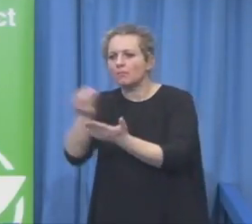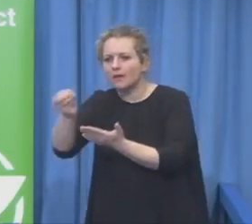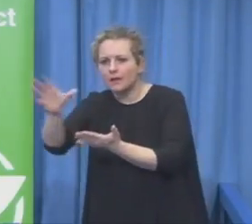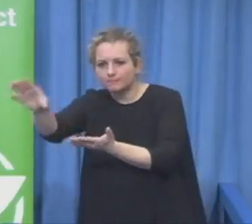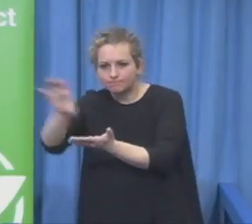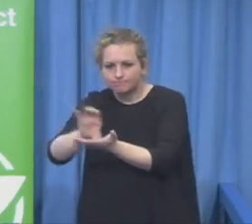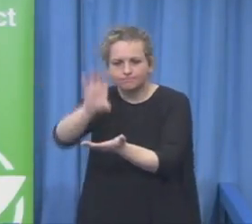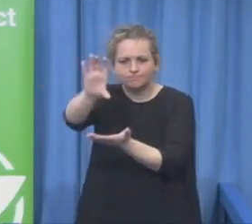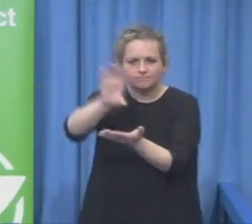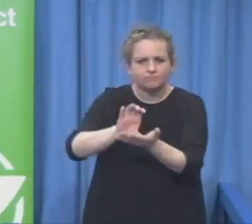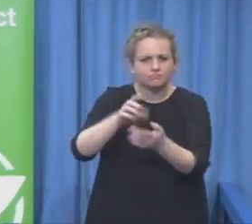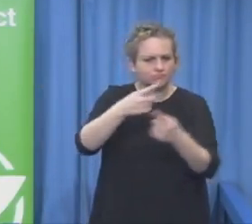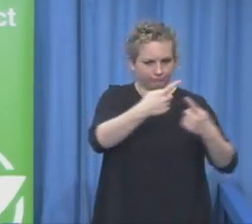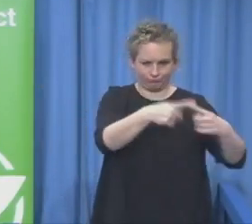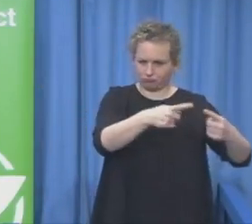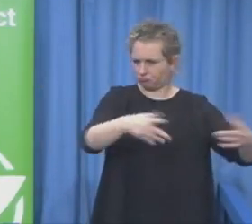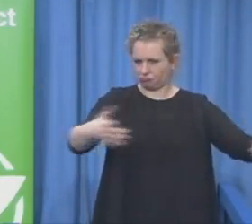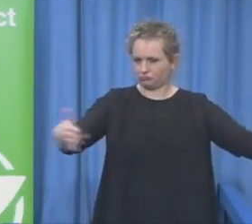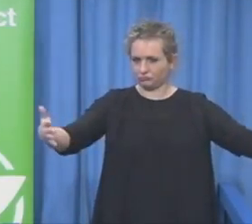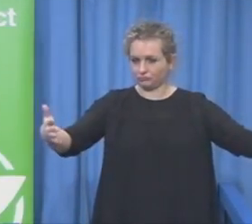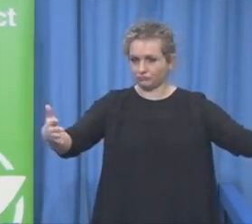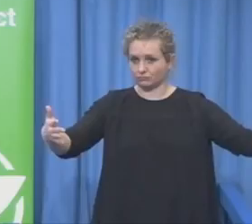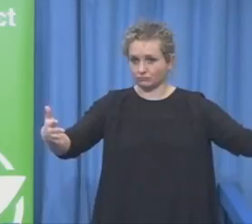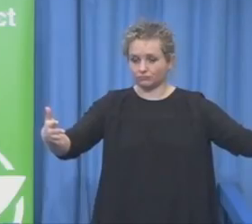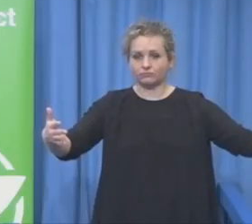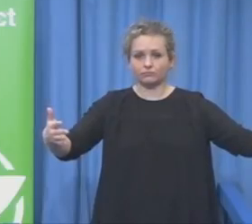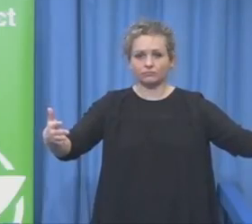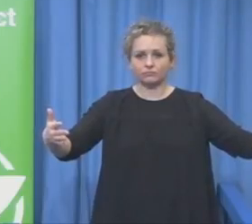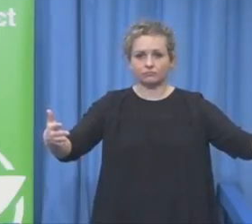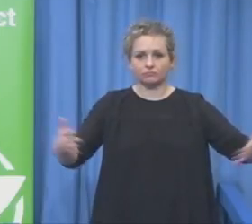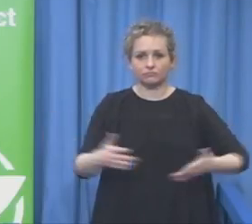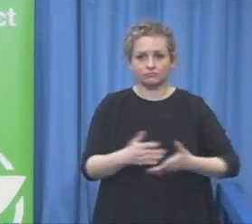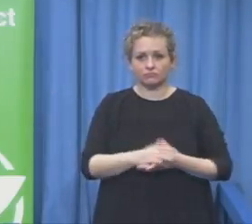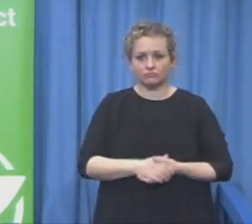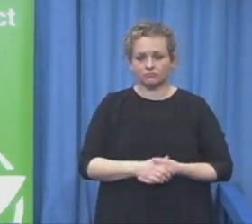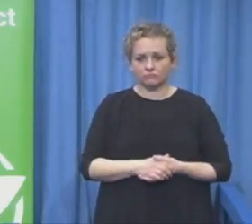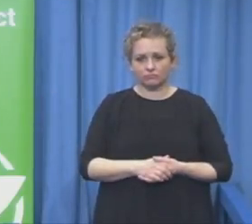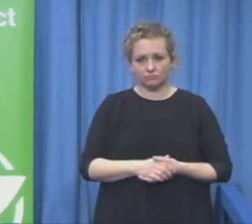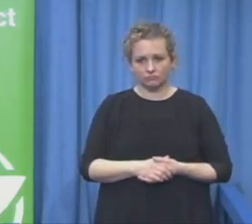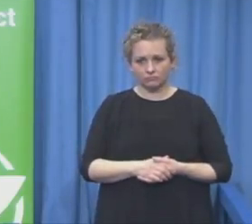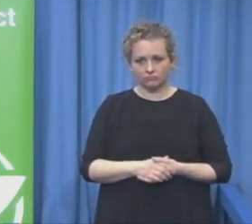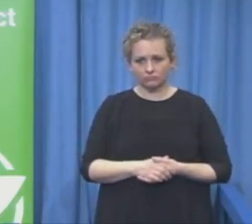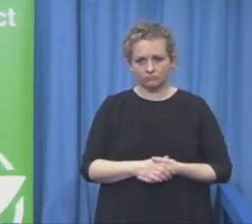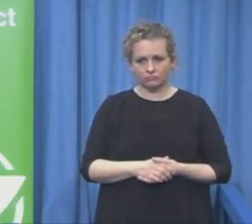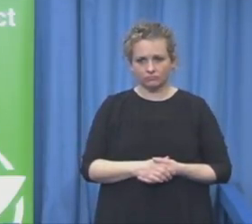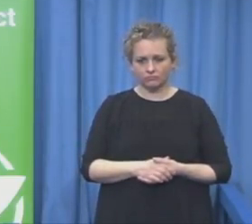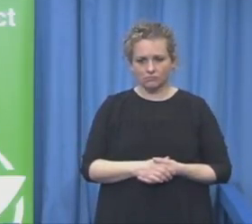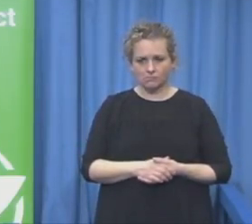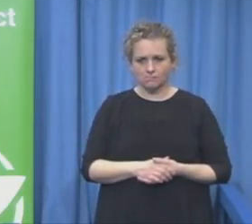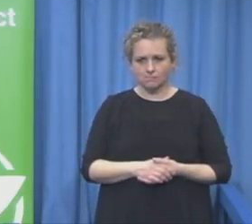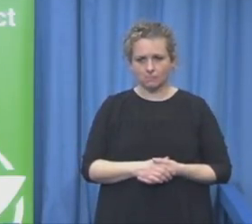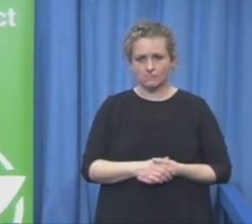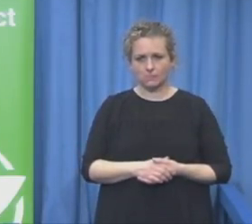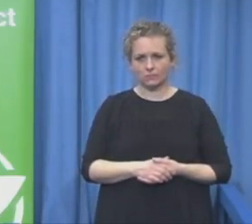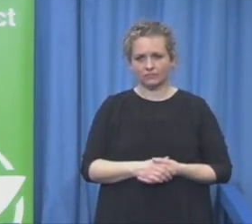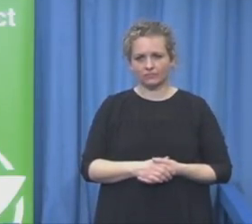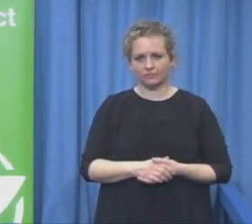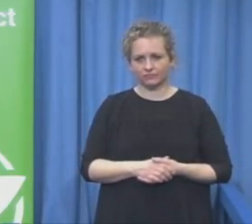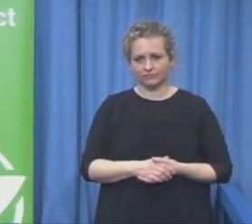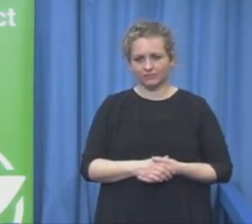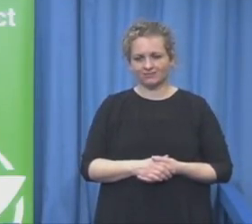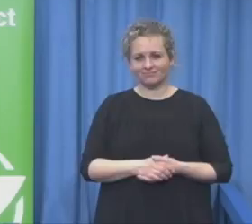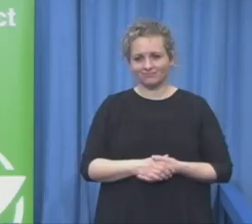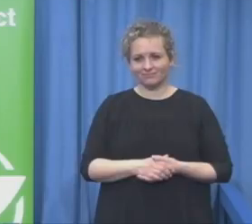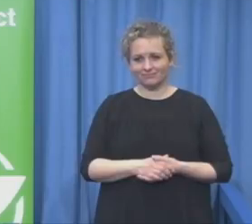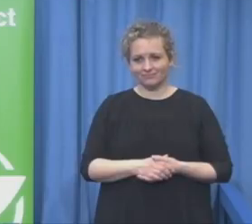it to have with tomatoes, and the tomatoes are not available with cucumbers, but never ever with pepperoni, and so on. So, no way, that isn't a